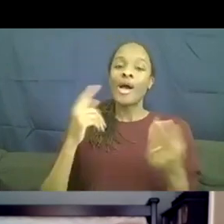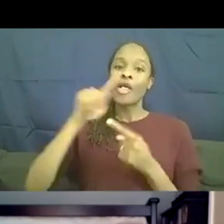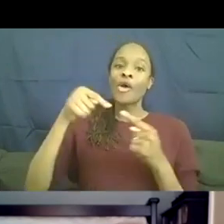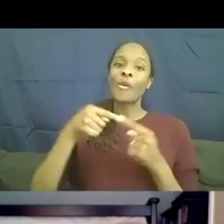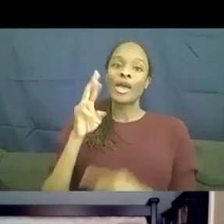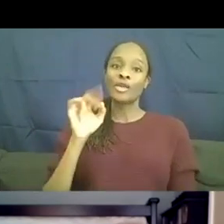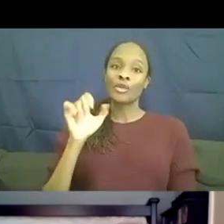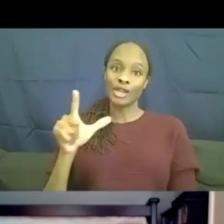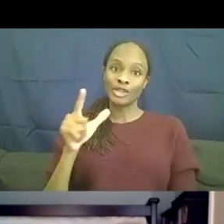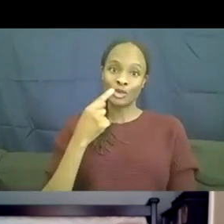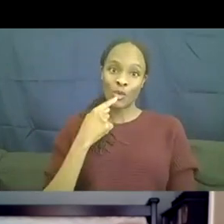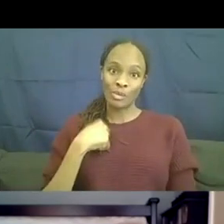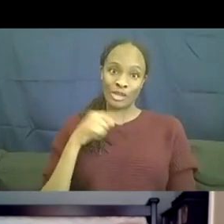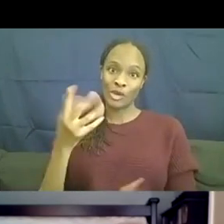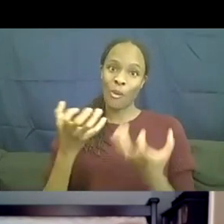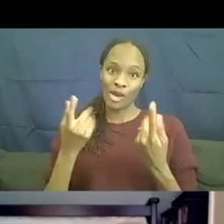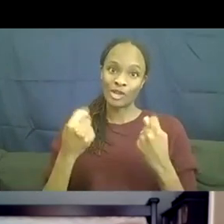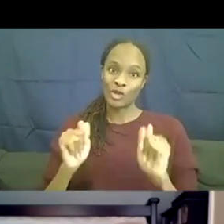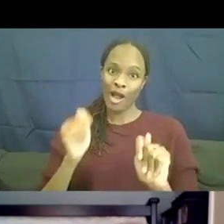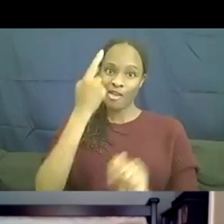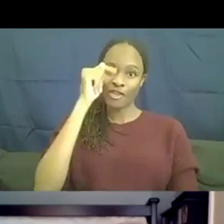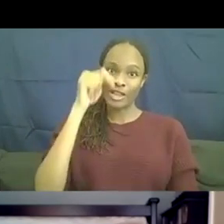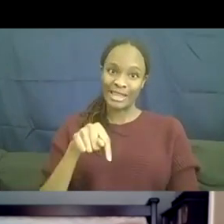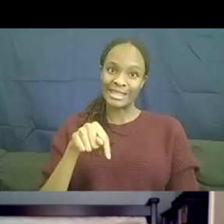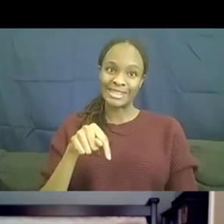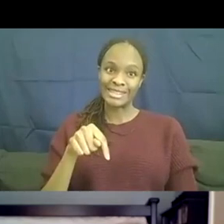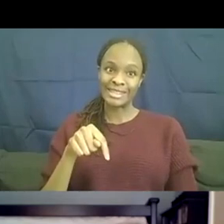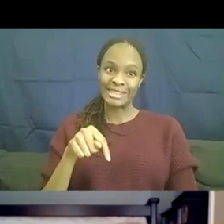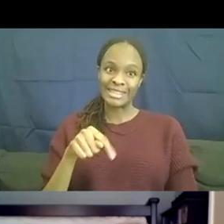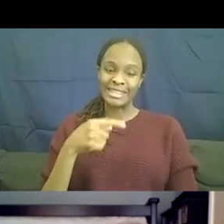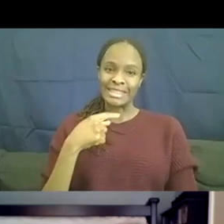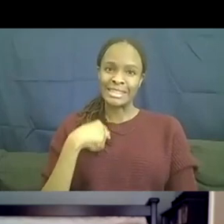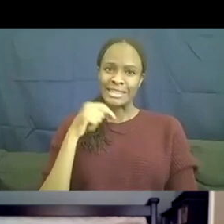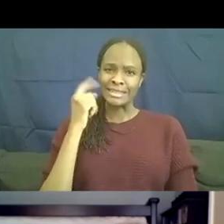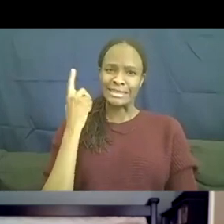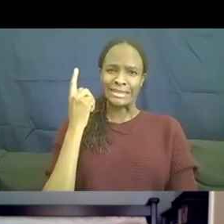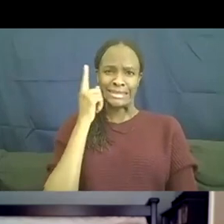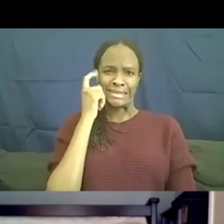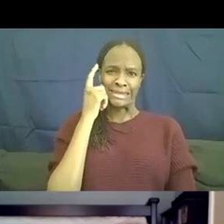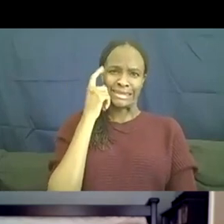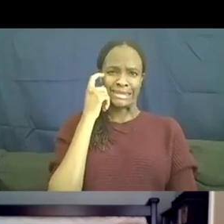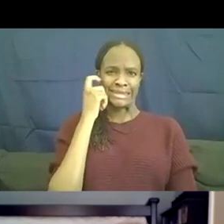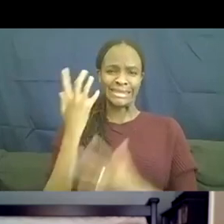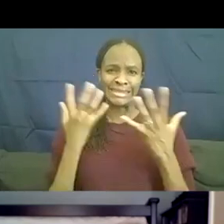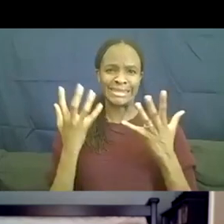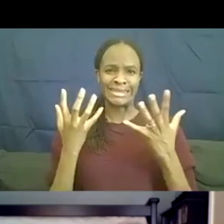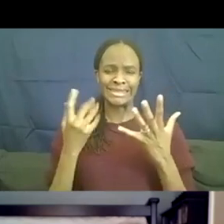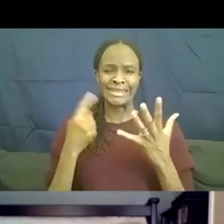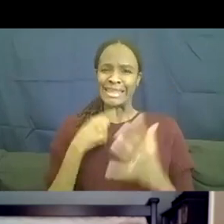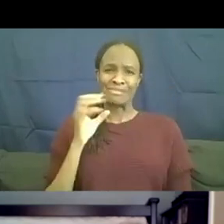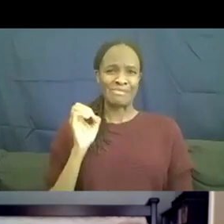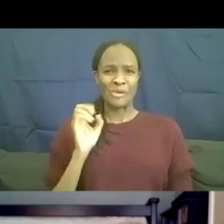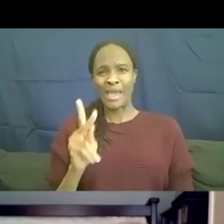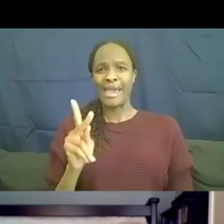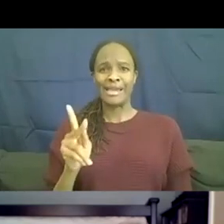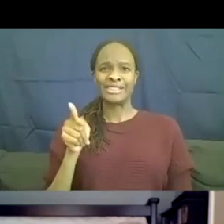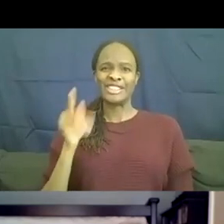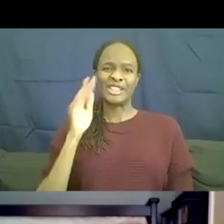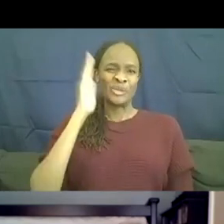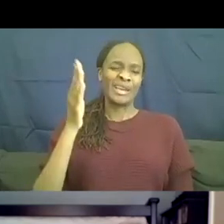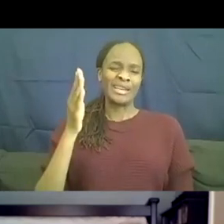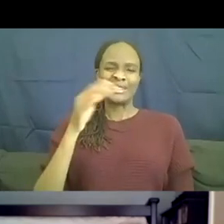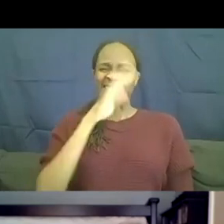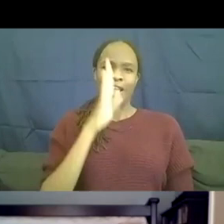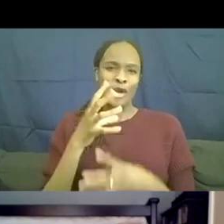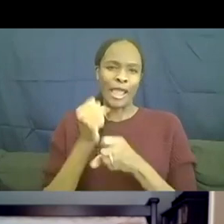try out for this, I was just skeptical, but I said, okay, you know, she'll never get it. Let her go